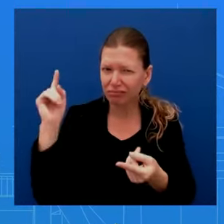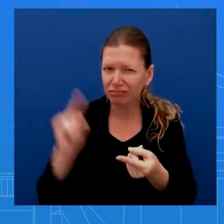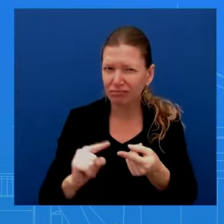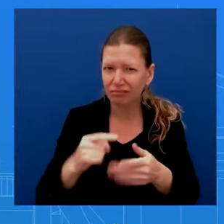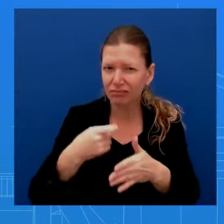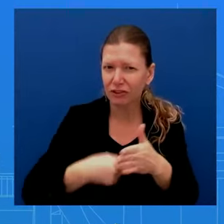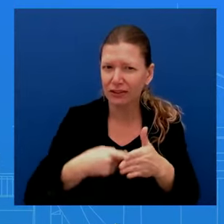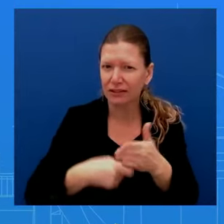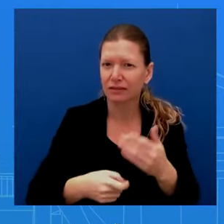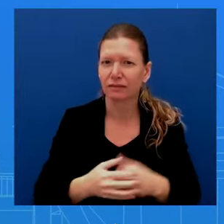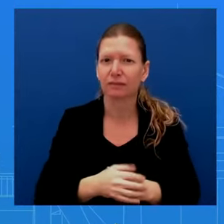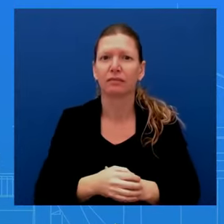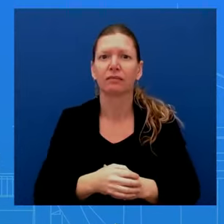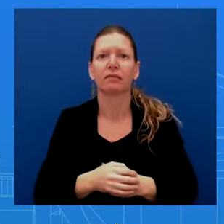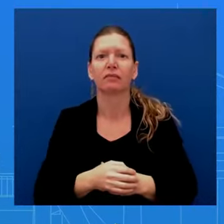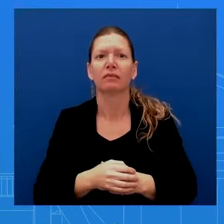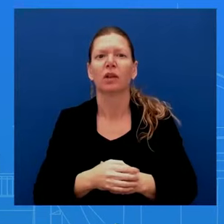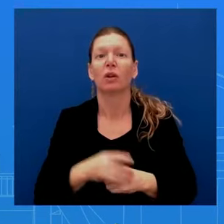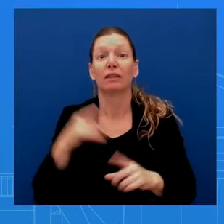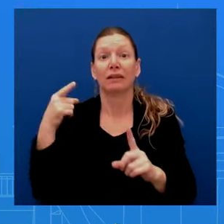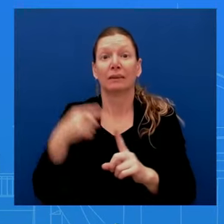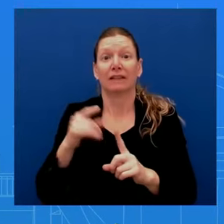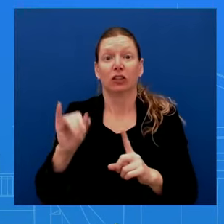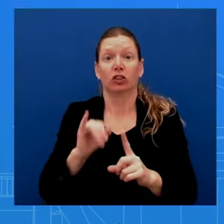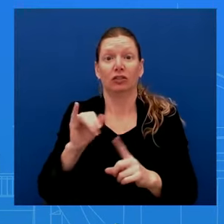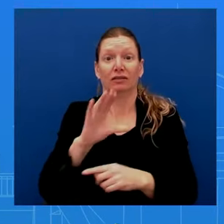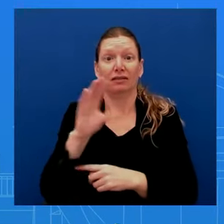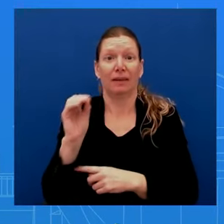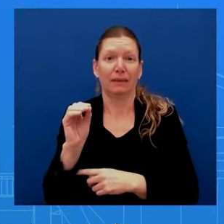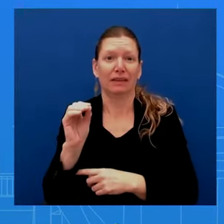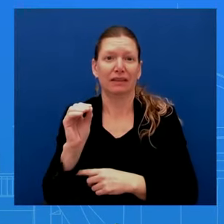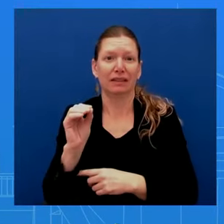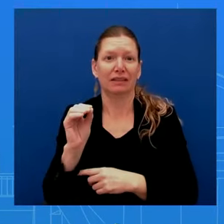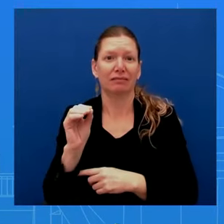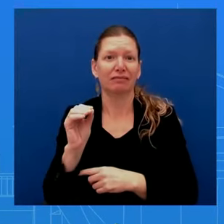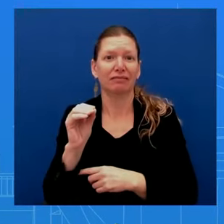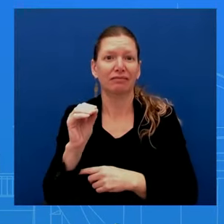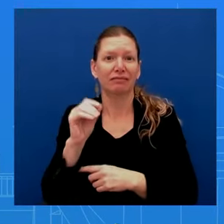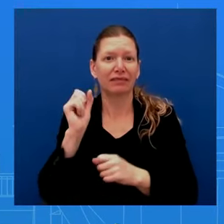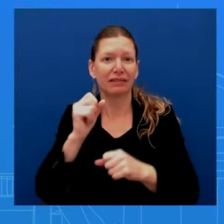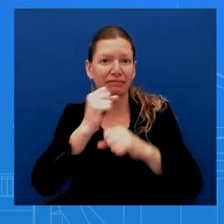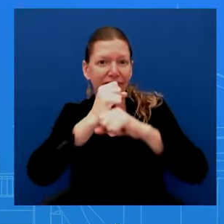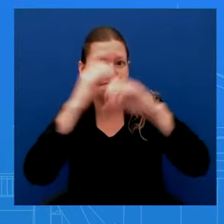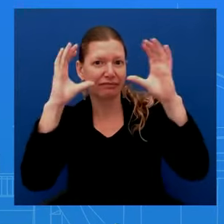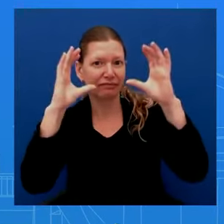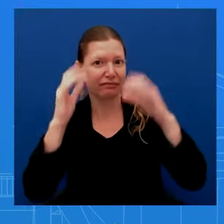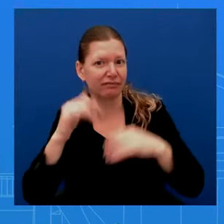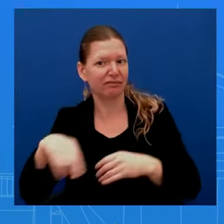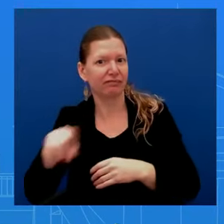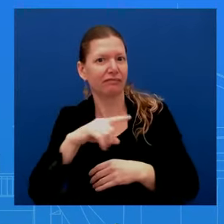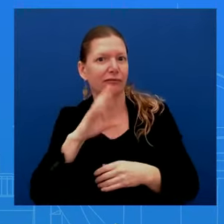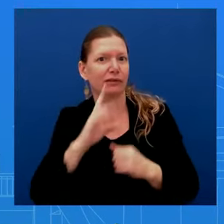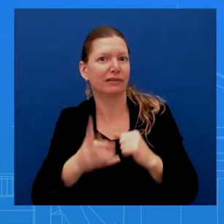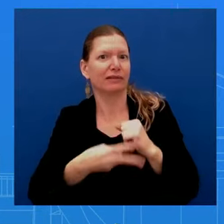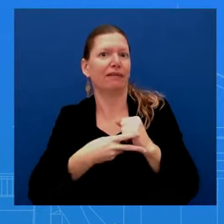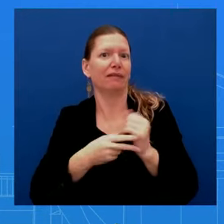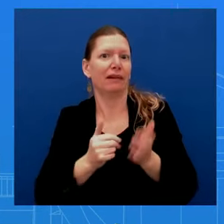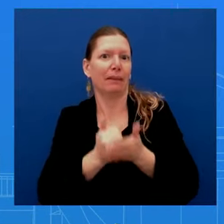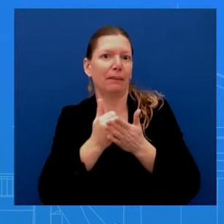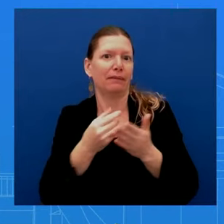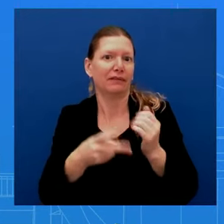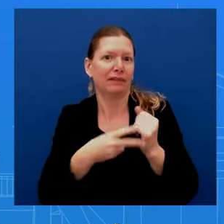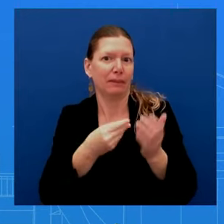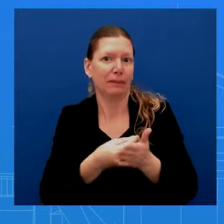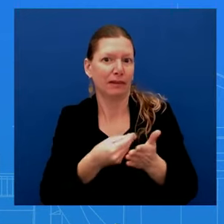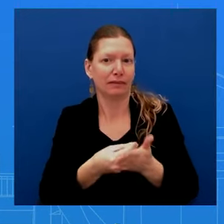conversations are ongoing. Is there anything new that's happening that you can talk about? I can't speak to particular actions by some of the independent agencies, but